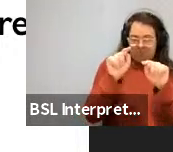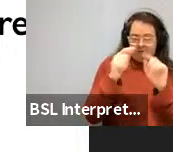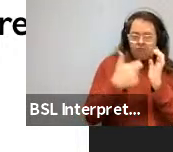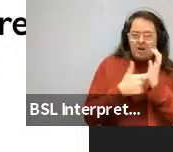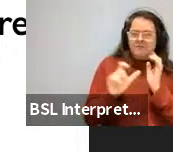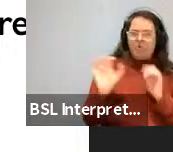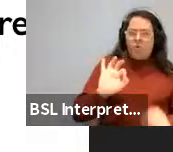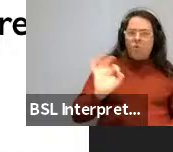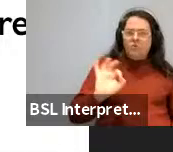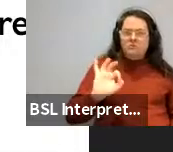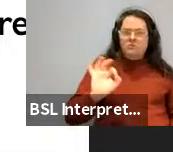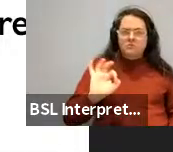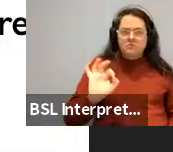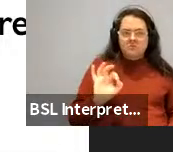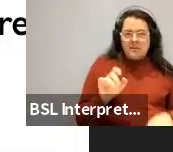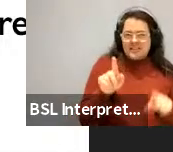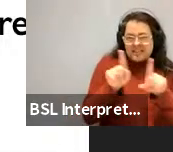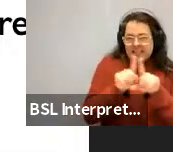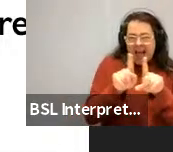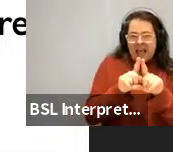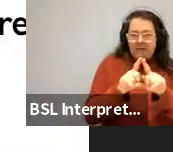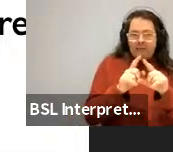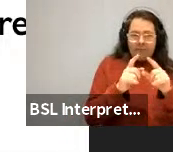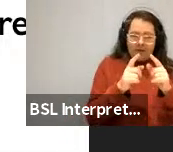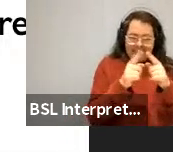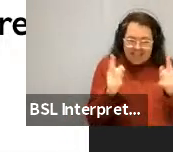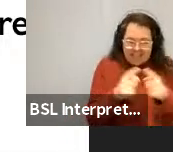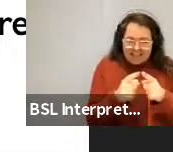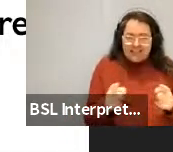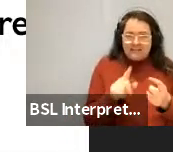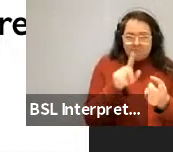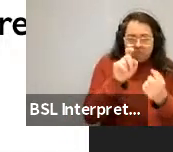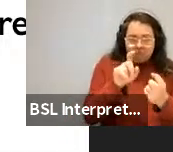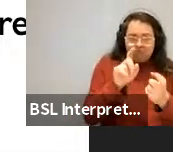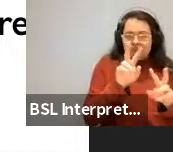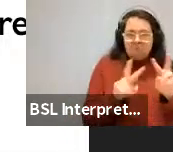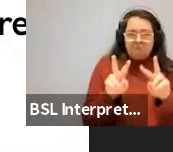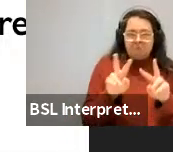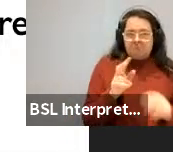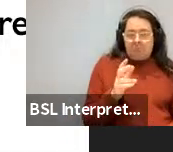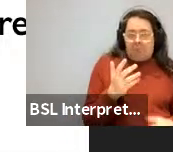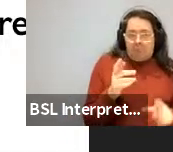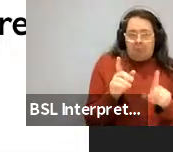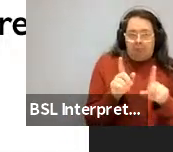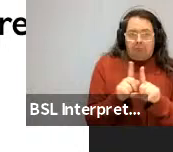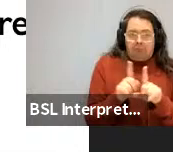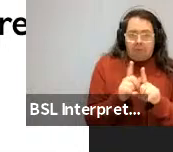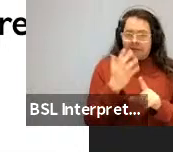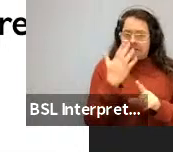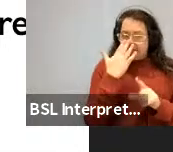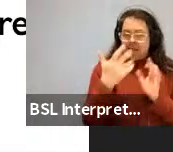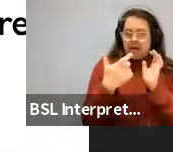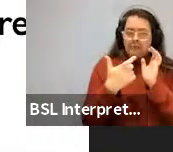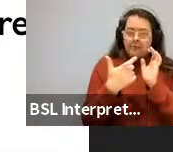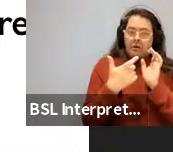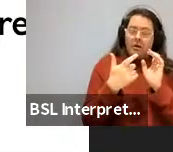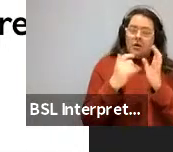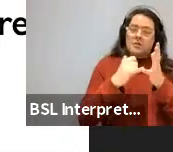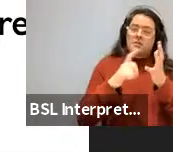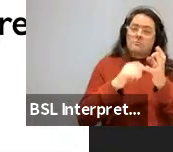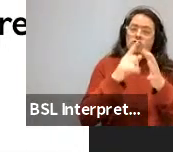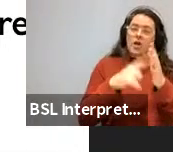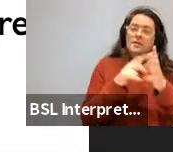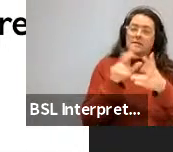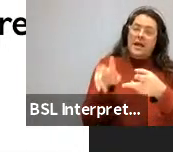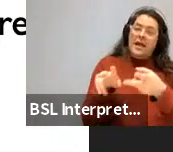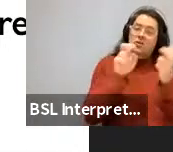comparable, really comparable materials. Uh, you, you actually get a suggestion of the relative clause of the subject extracting out of